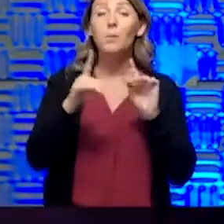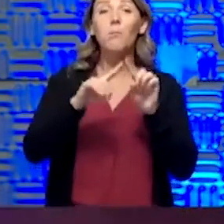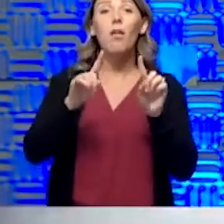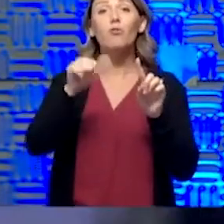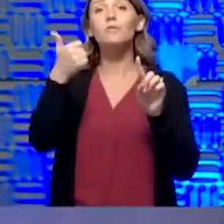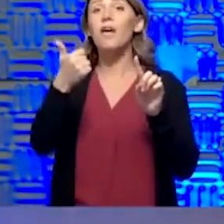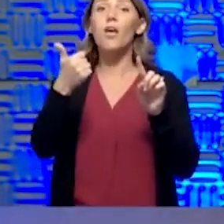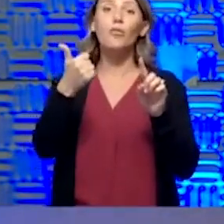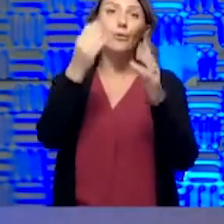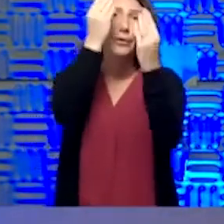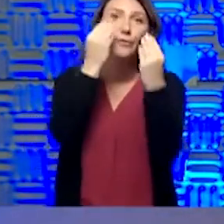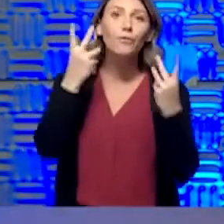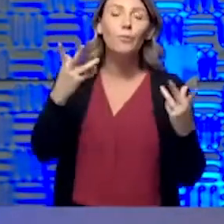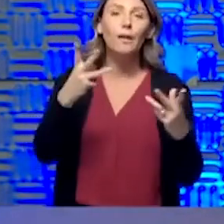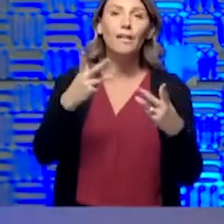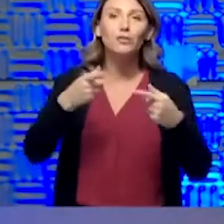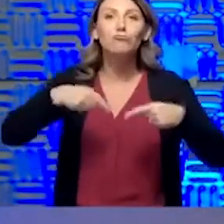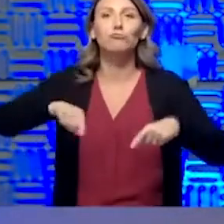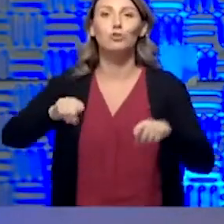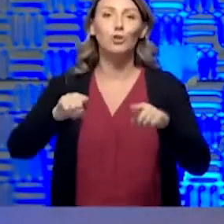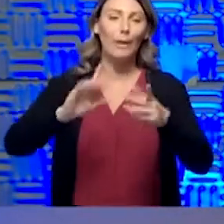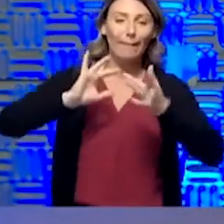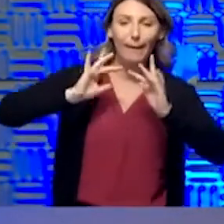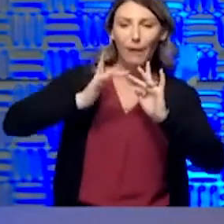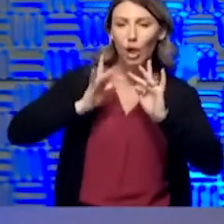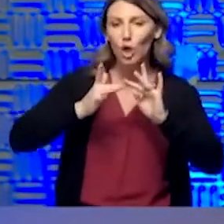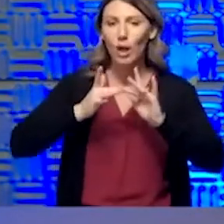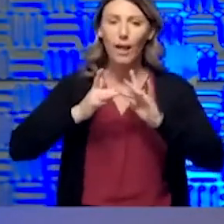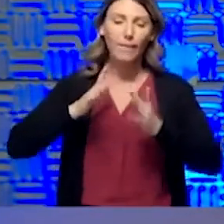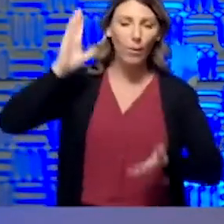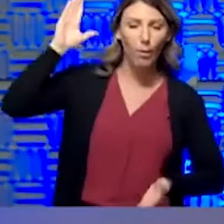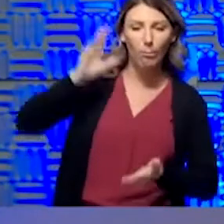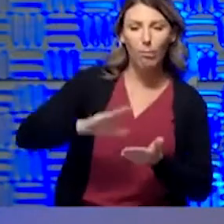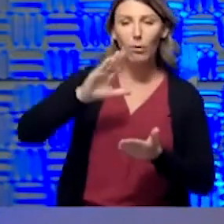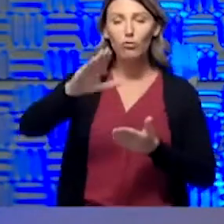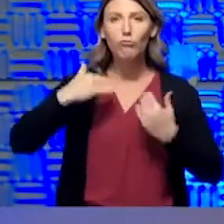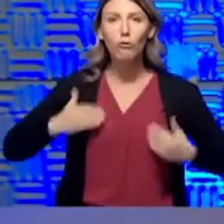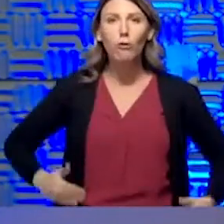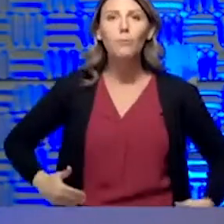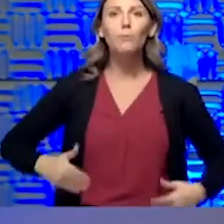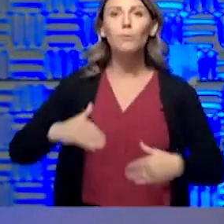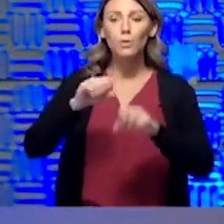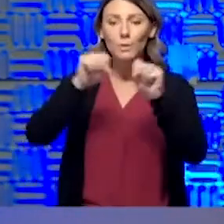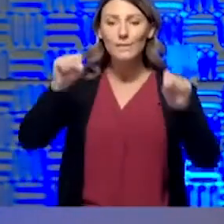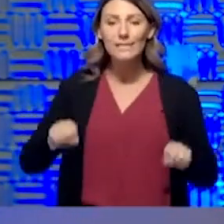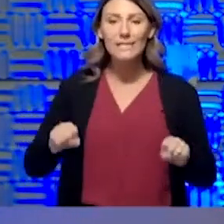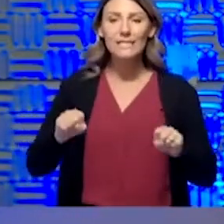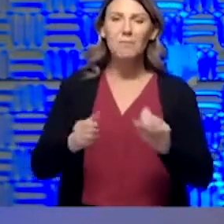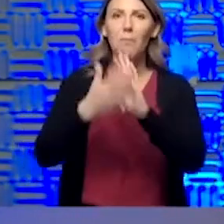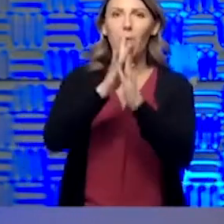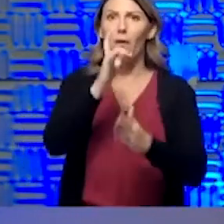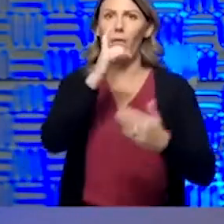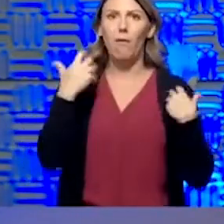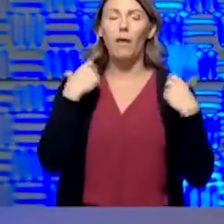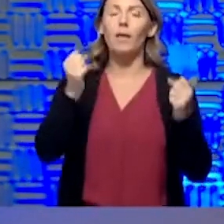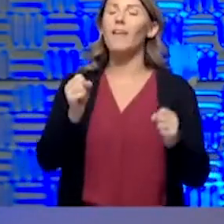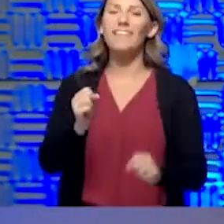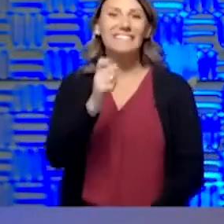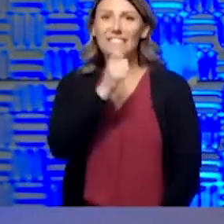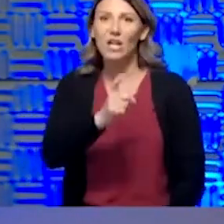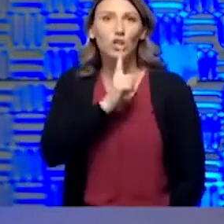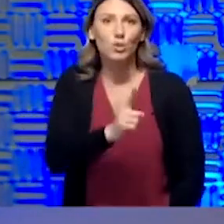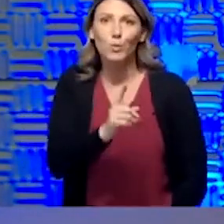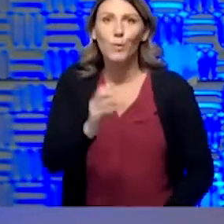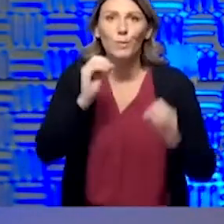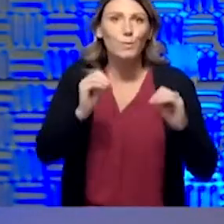around on the Internet. These things are going to decrease your immune system. They're not going to make you as healthy. That's absolutely not true. There's no medical basis for that.